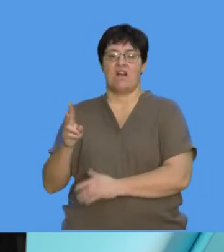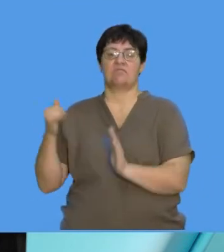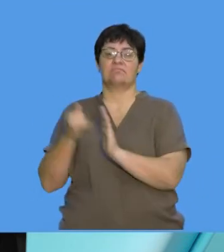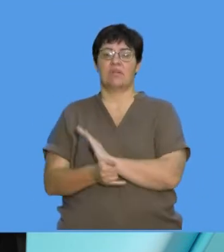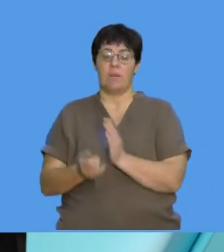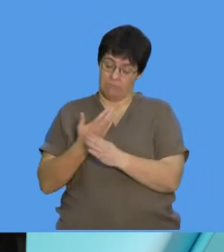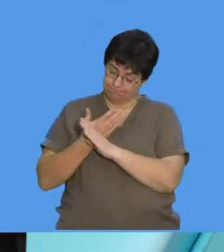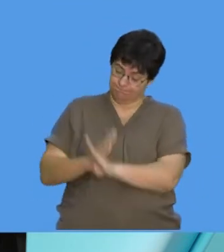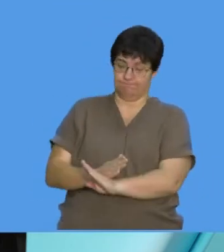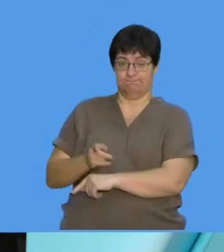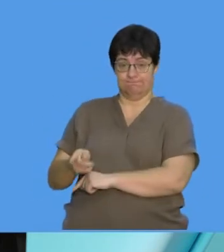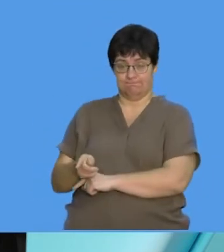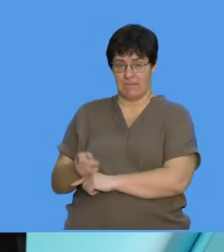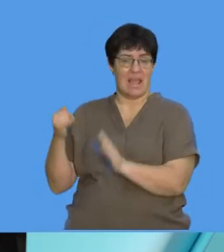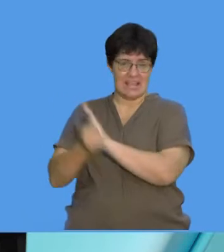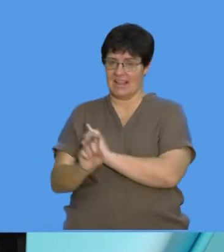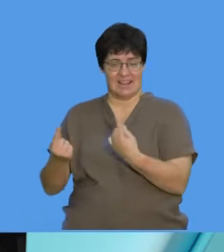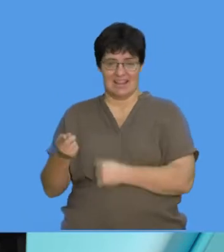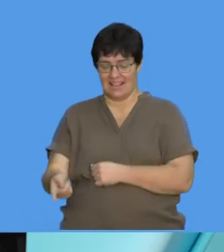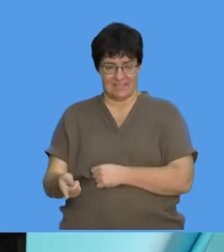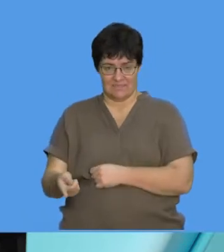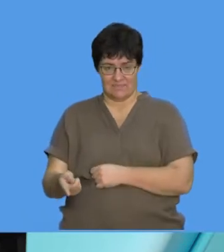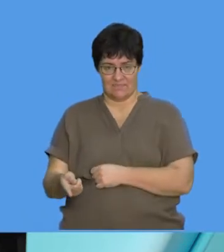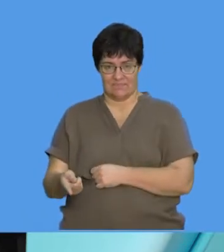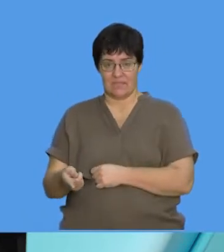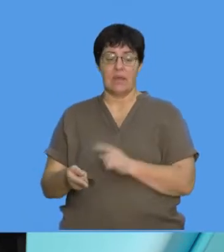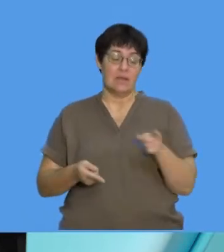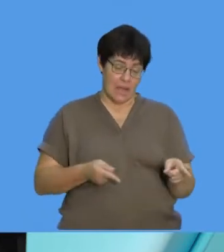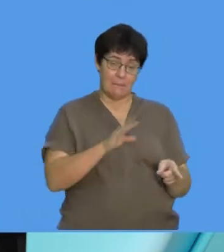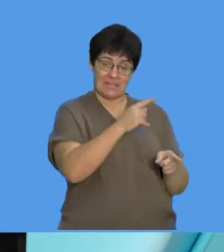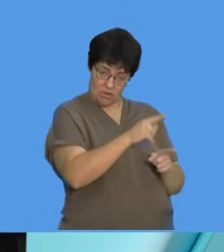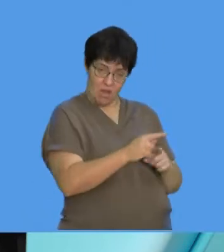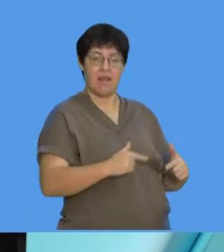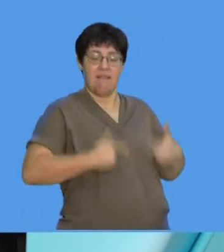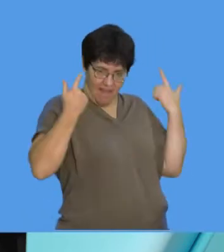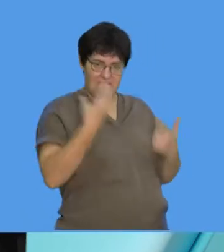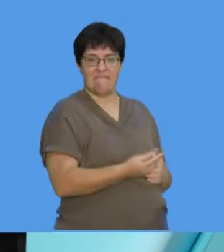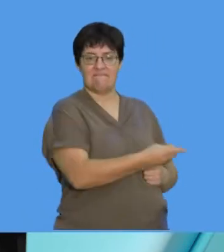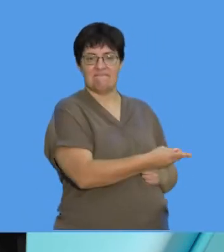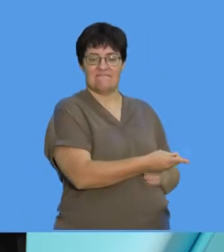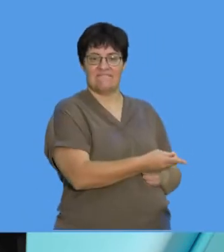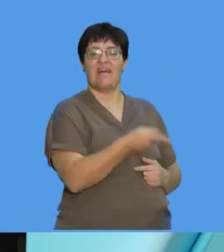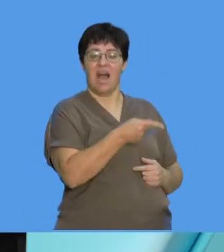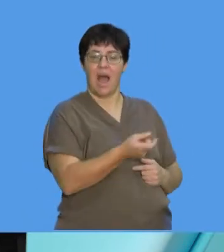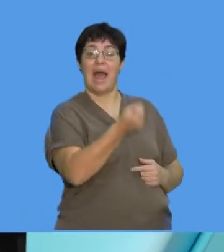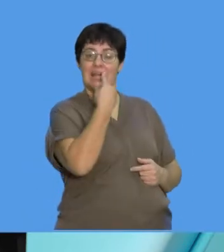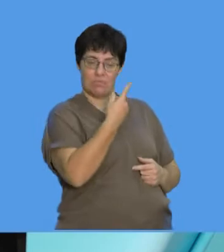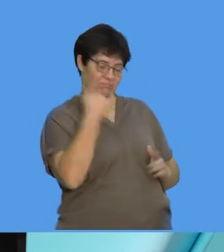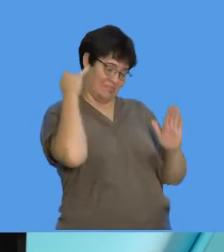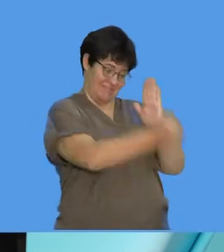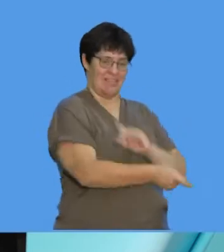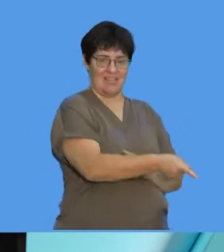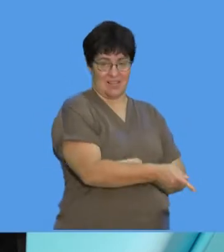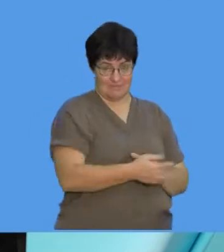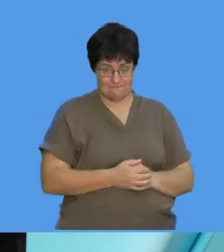build antibodies, but a bacteria is a living cell, and we have medicines, antibiotics, that can